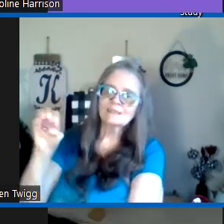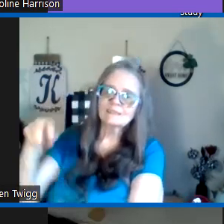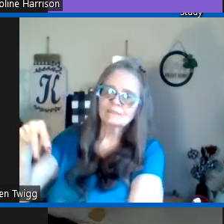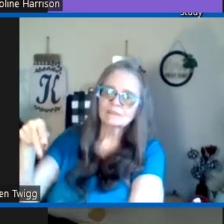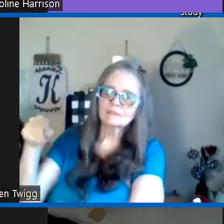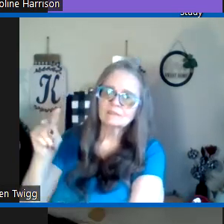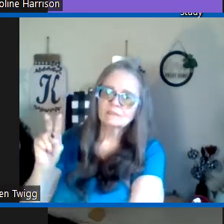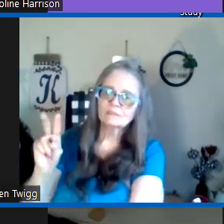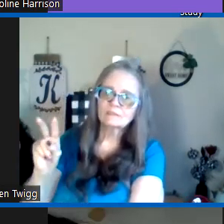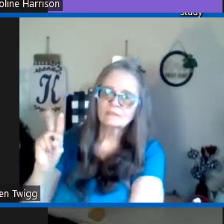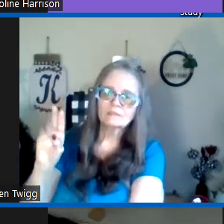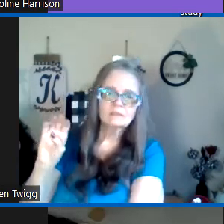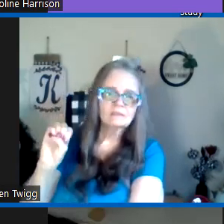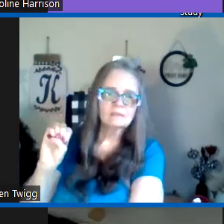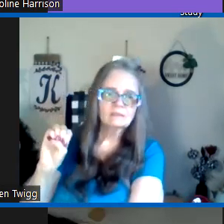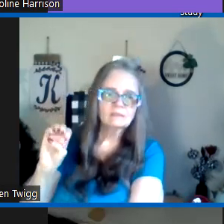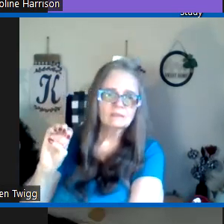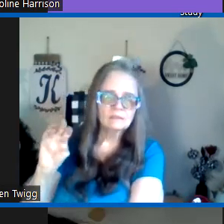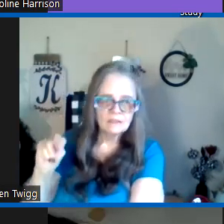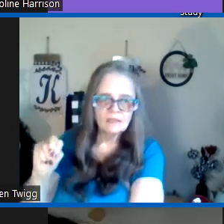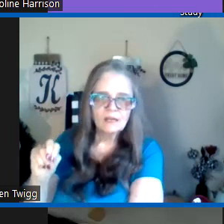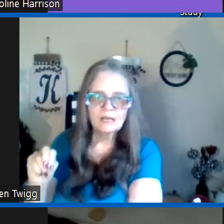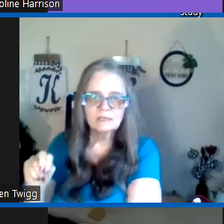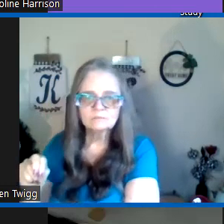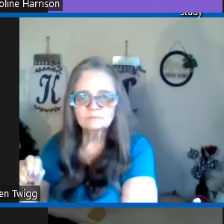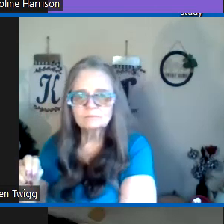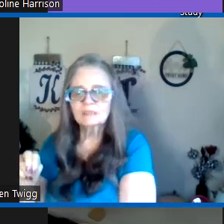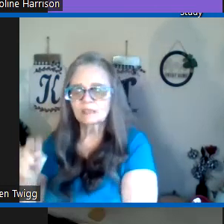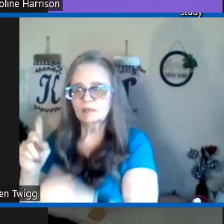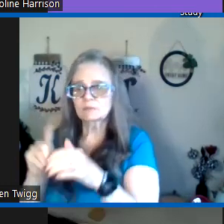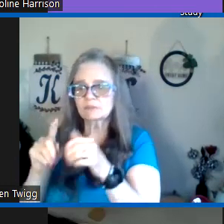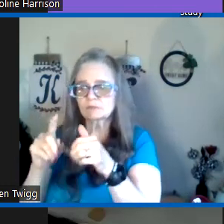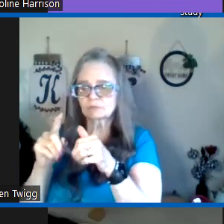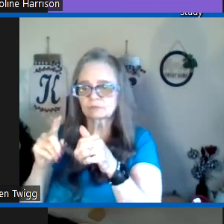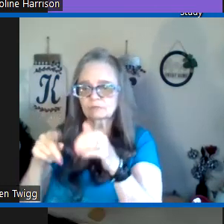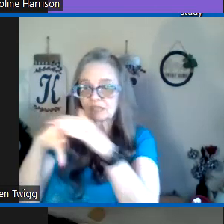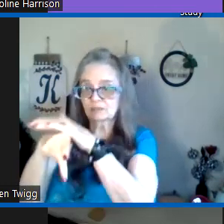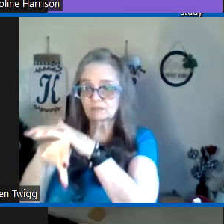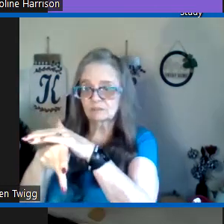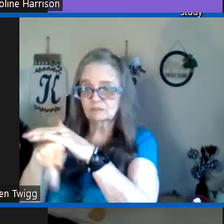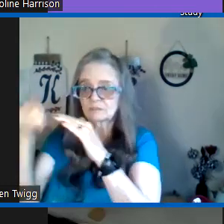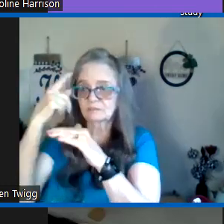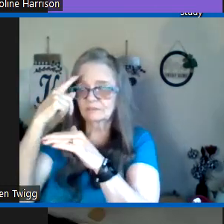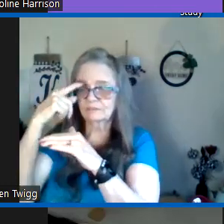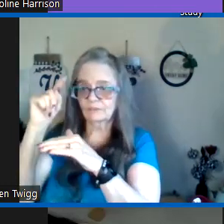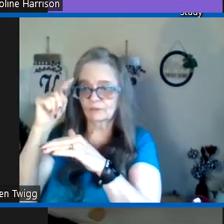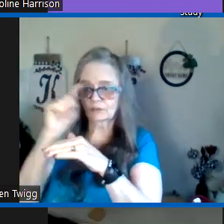Stephen he was killed